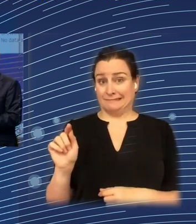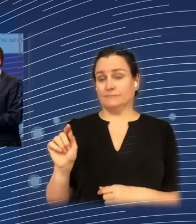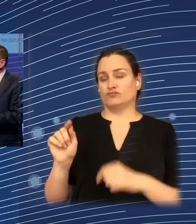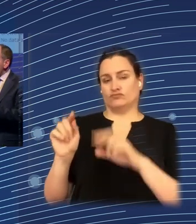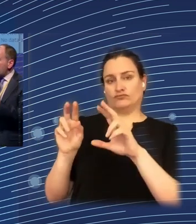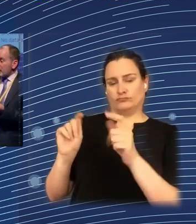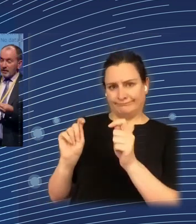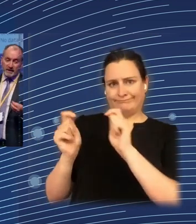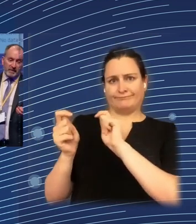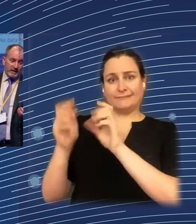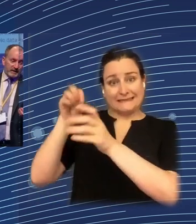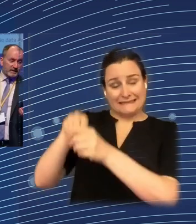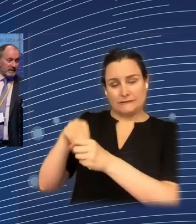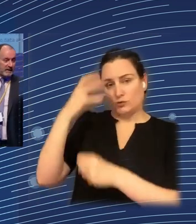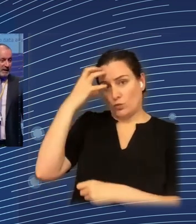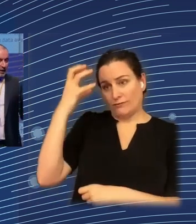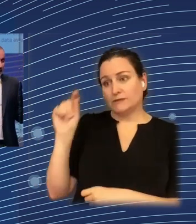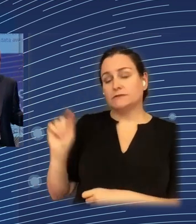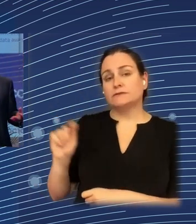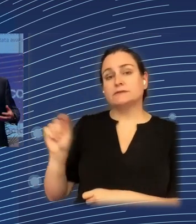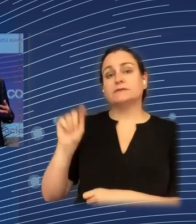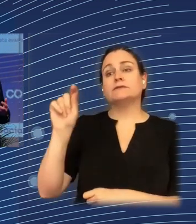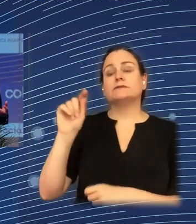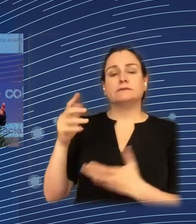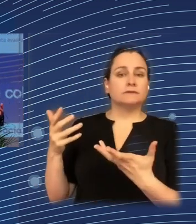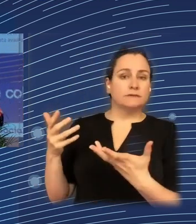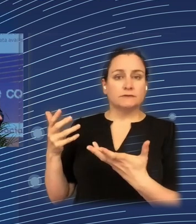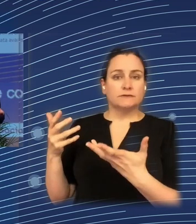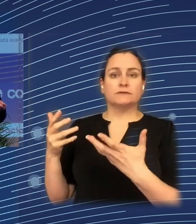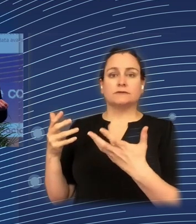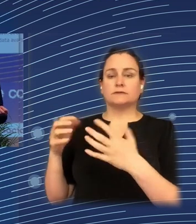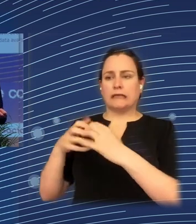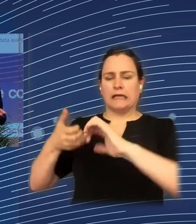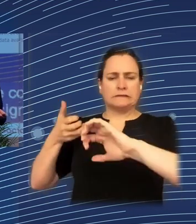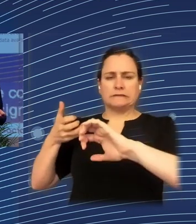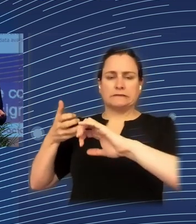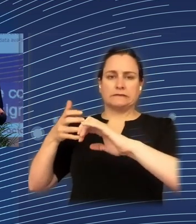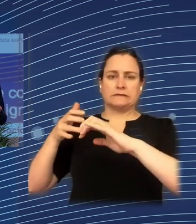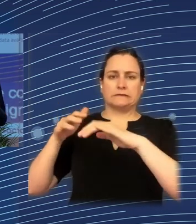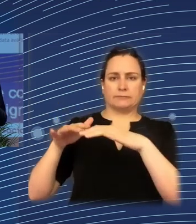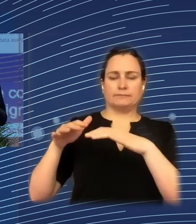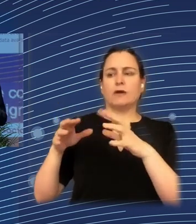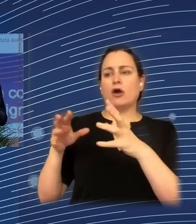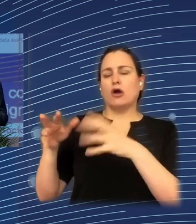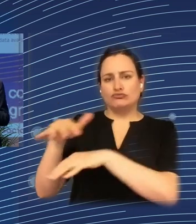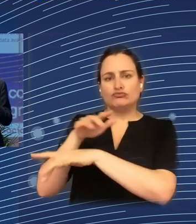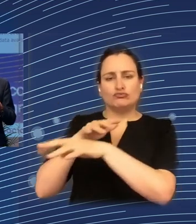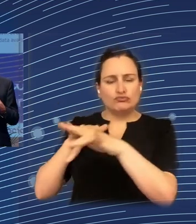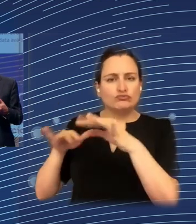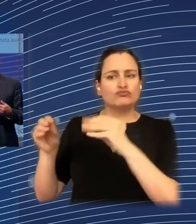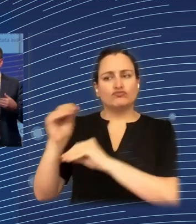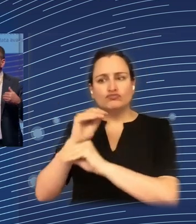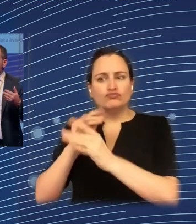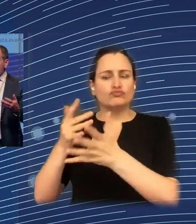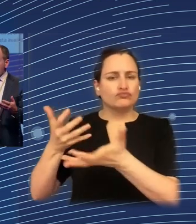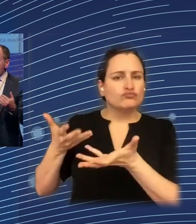that there has been a reduction of disparities across the whole of the European Union at national level, but within our countries what we